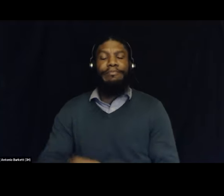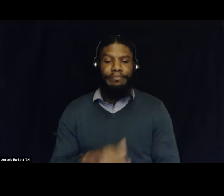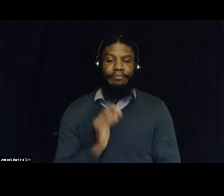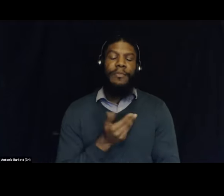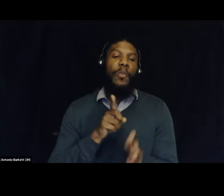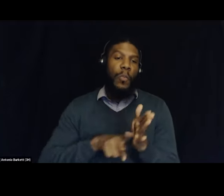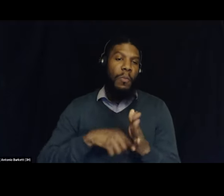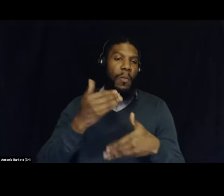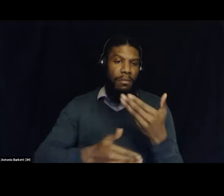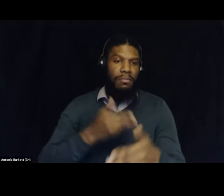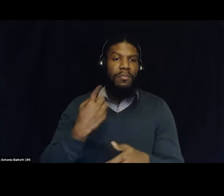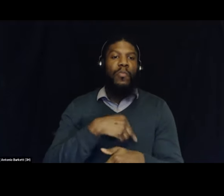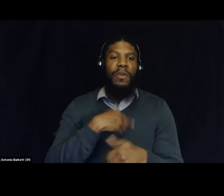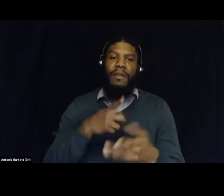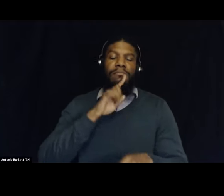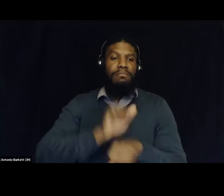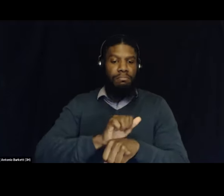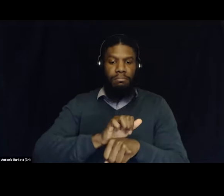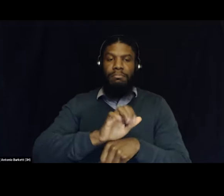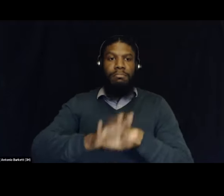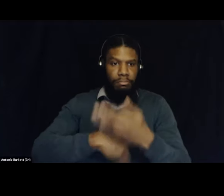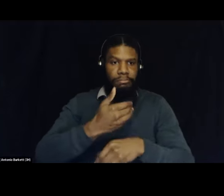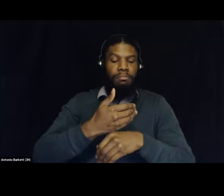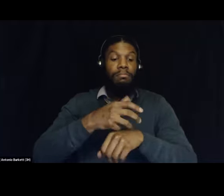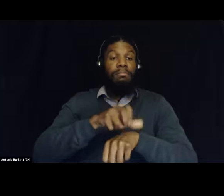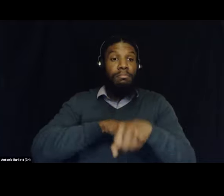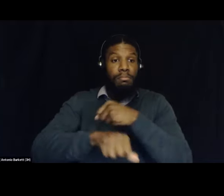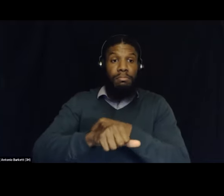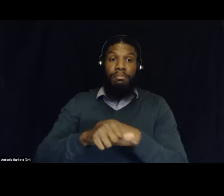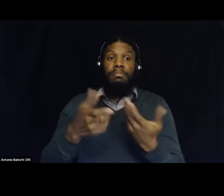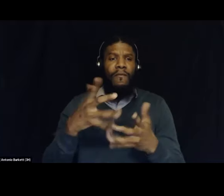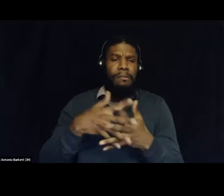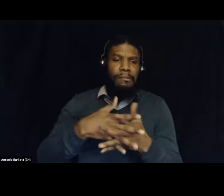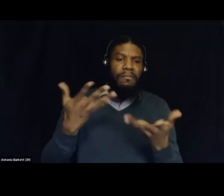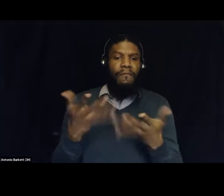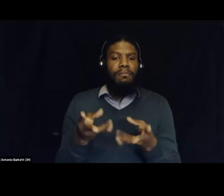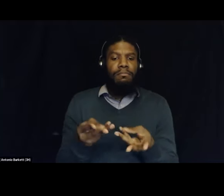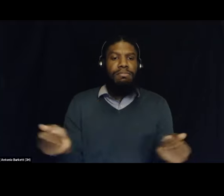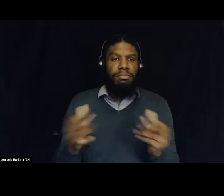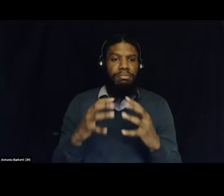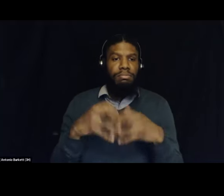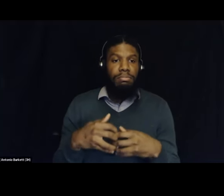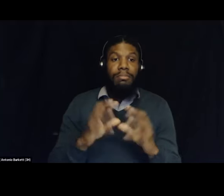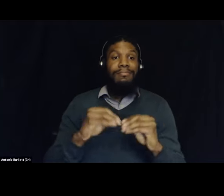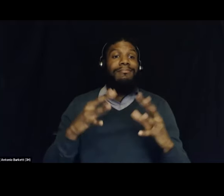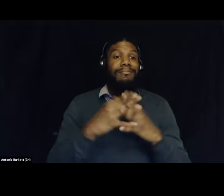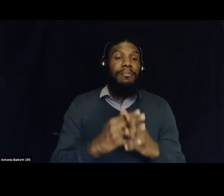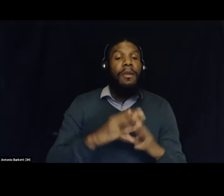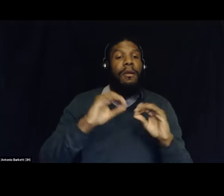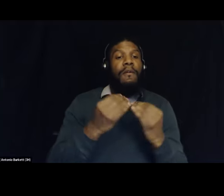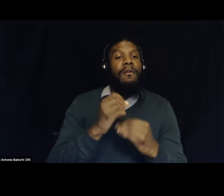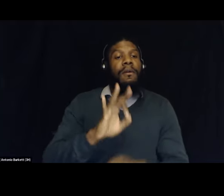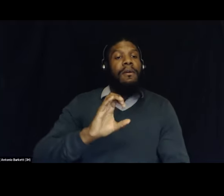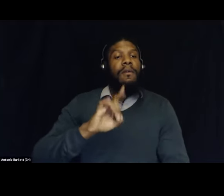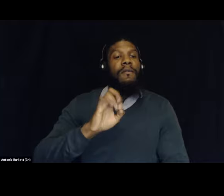commitment to uprooting the drug war in all of its manifestations, created an office of civil systems reform, which my colleague